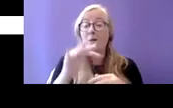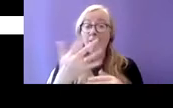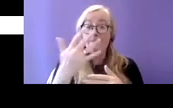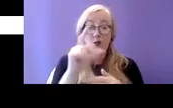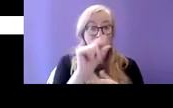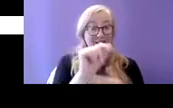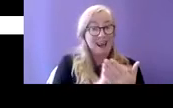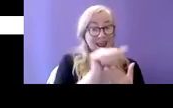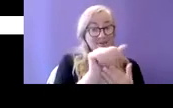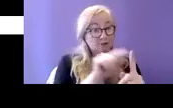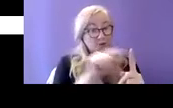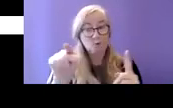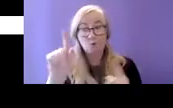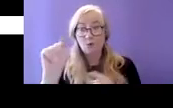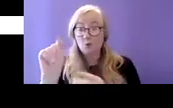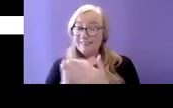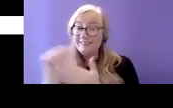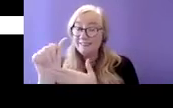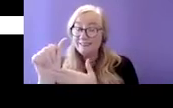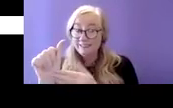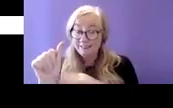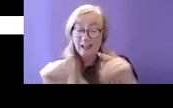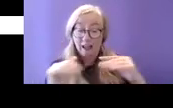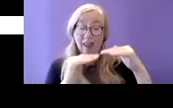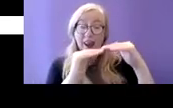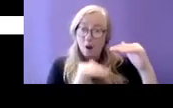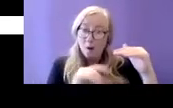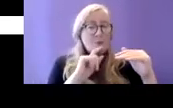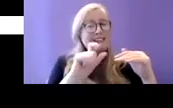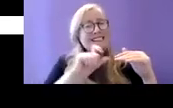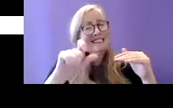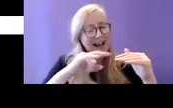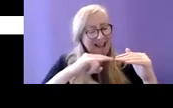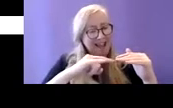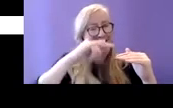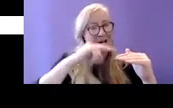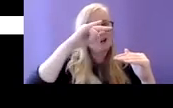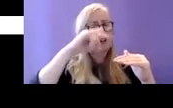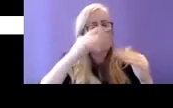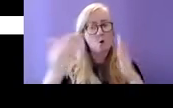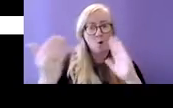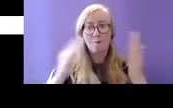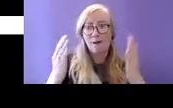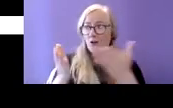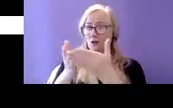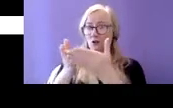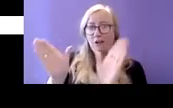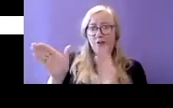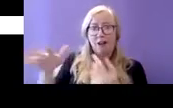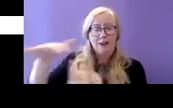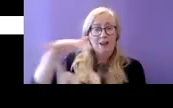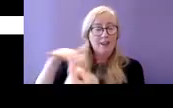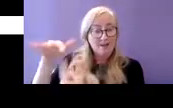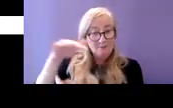significantly higher than for the general population if we consider persons who are homeless what we